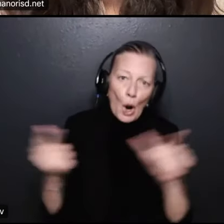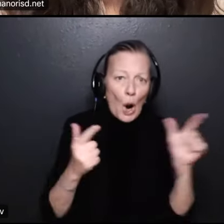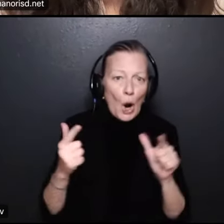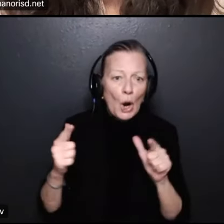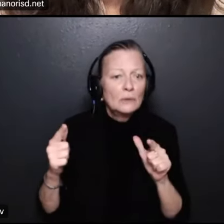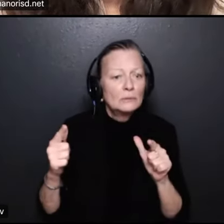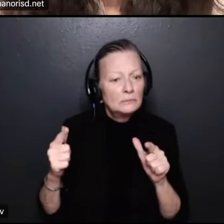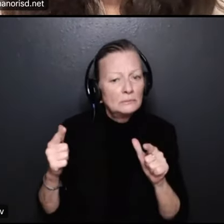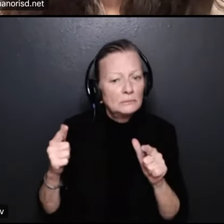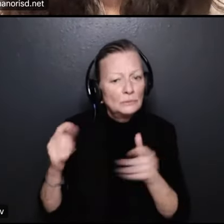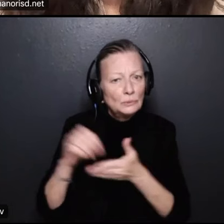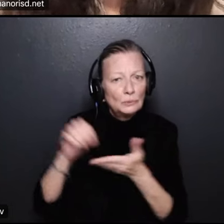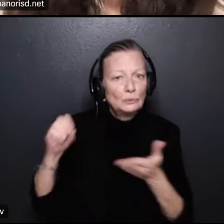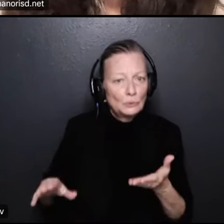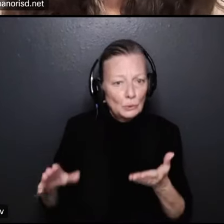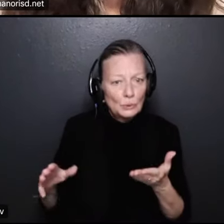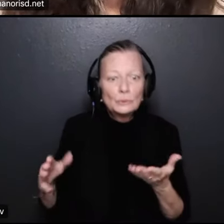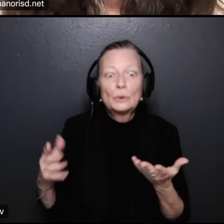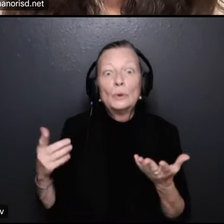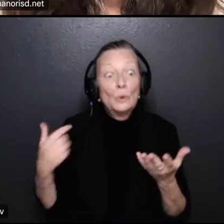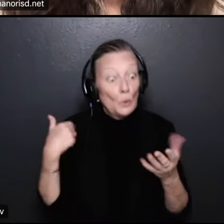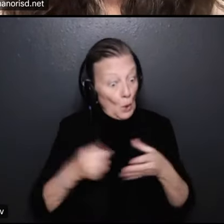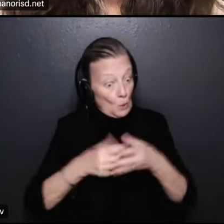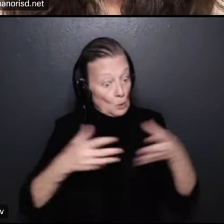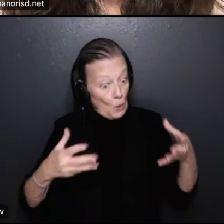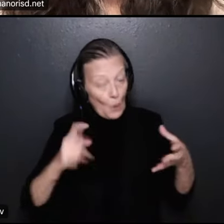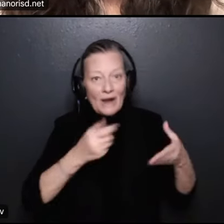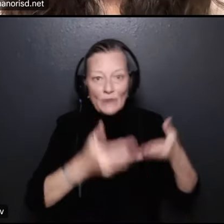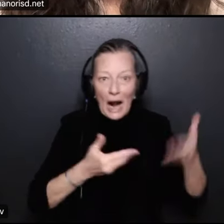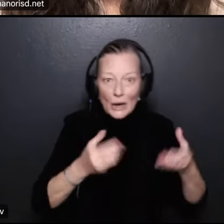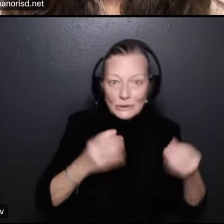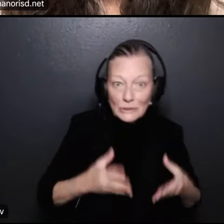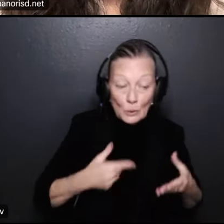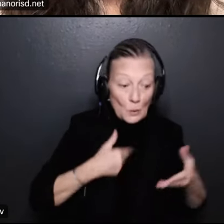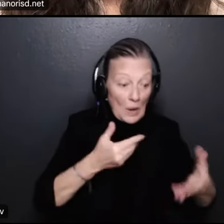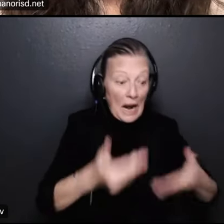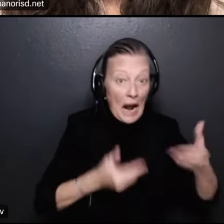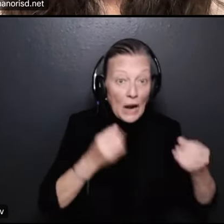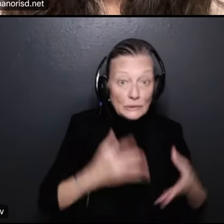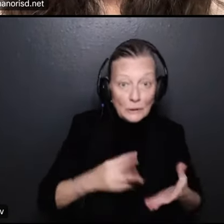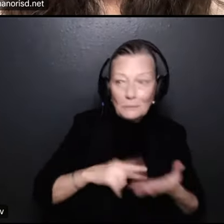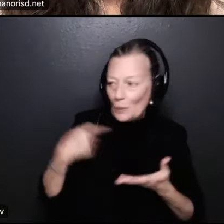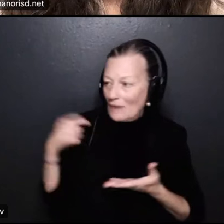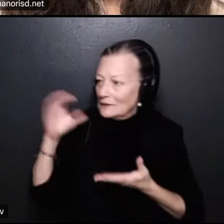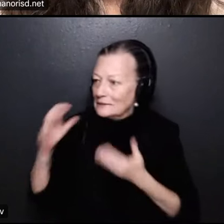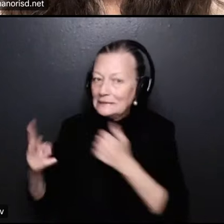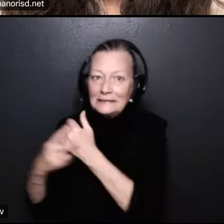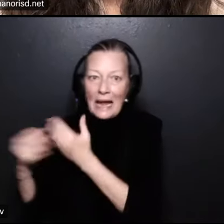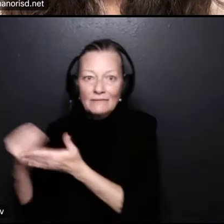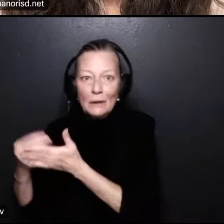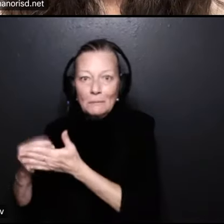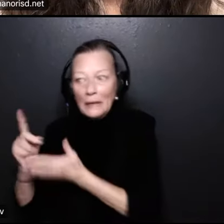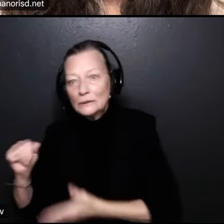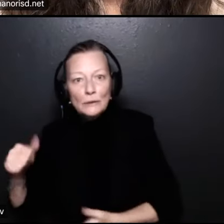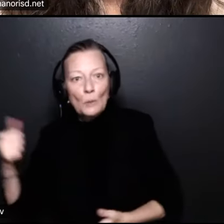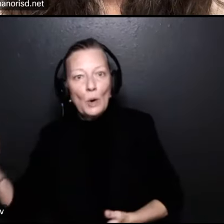we're growing and if we're growing we have to hire teachers if we're going to hire teachers we're going to have to find savings elsewhere to ensure we can keep bringing in new